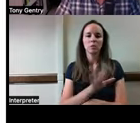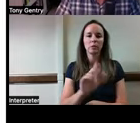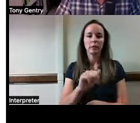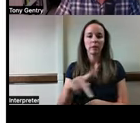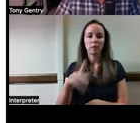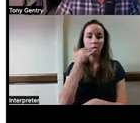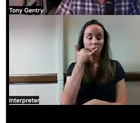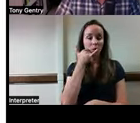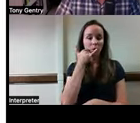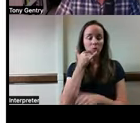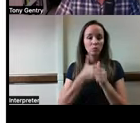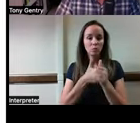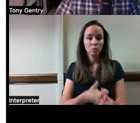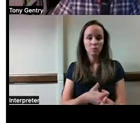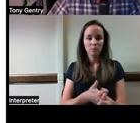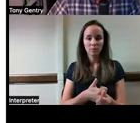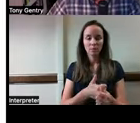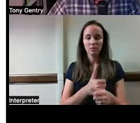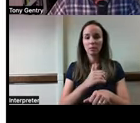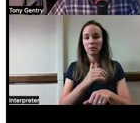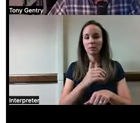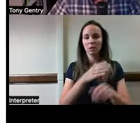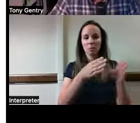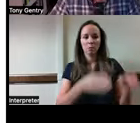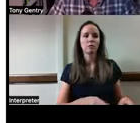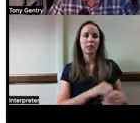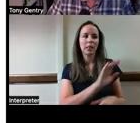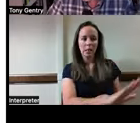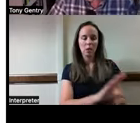phone to track the onsite person that you're tracking.